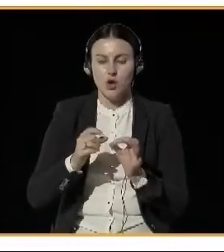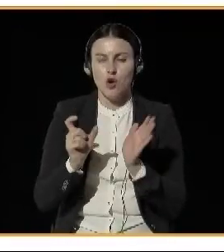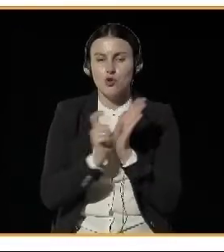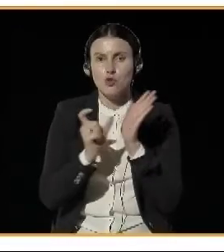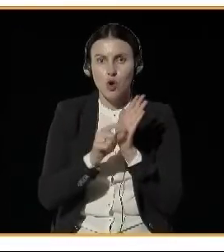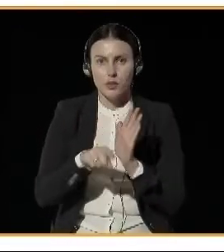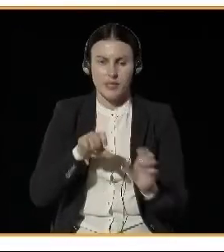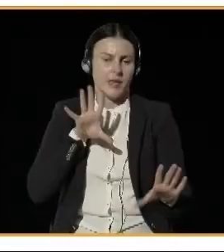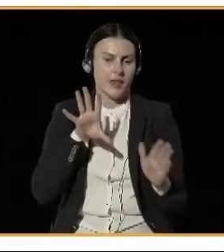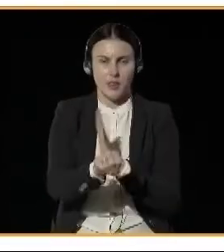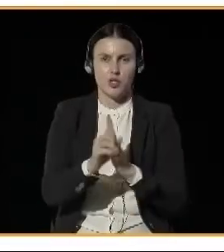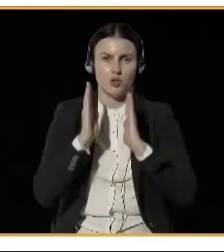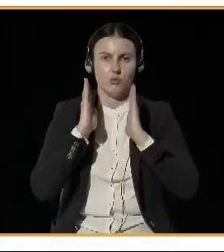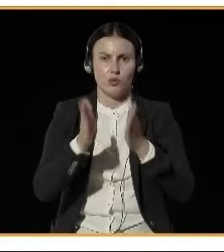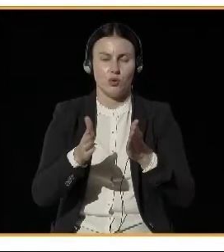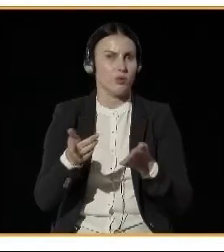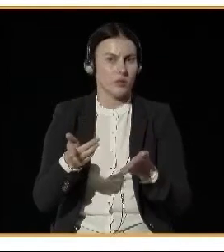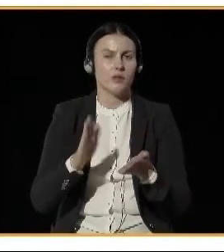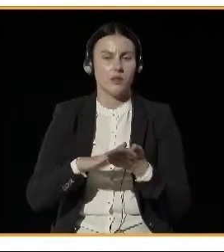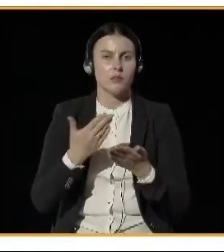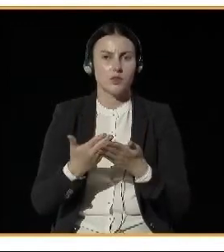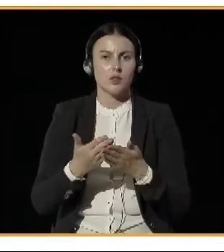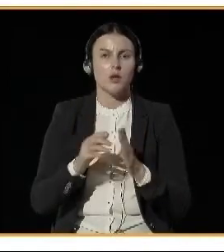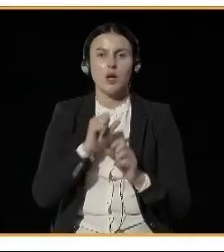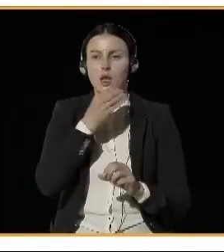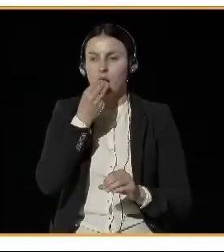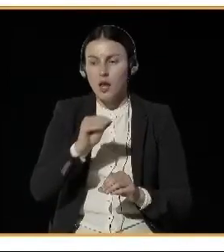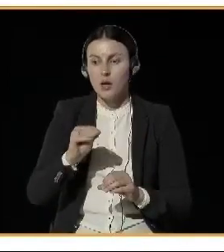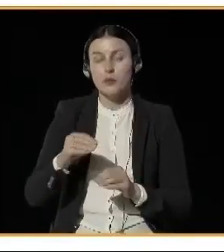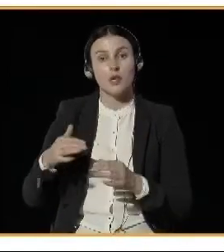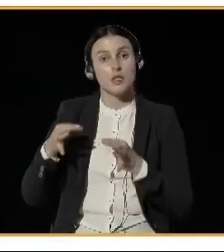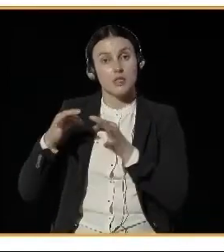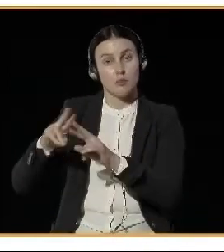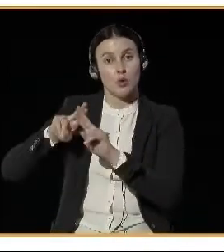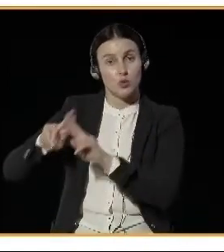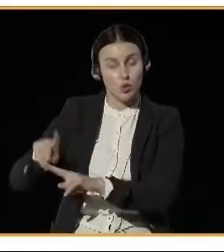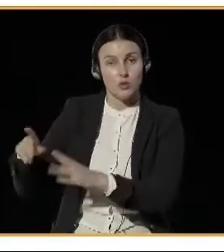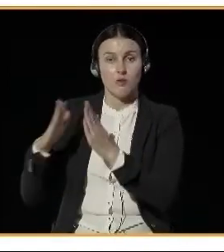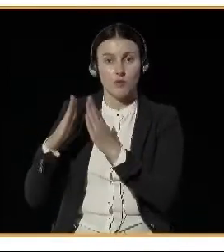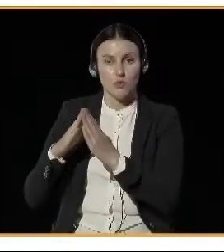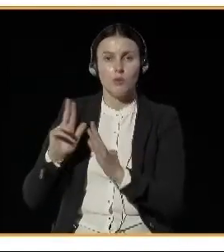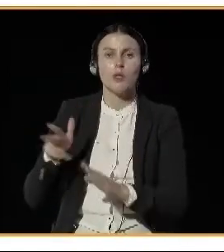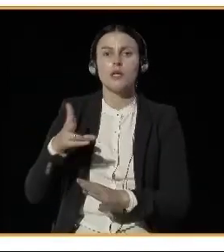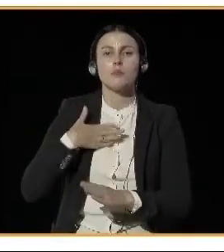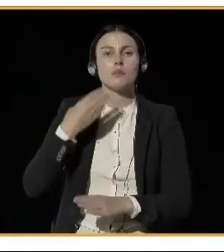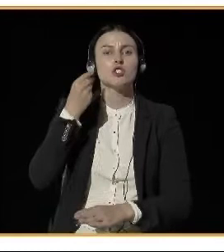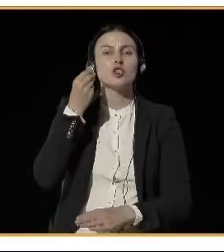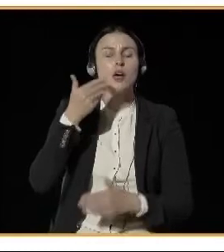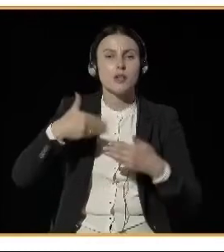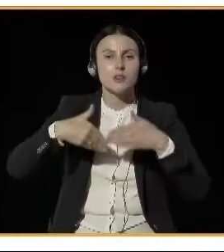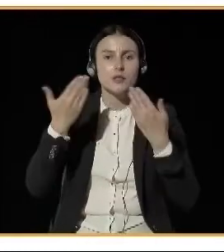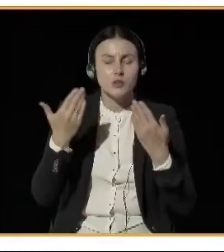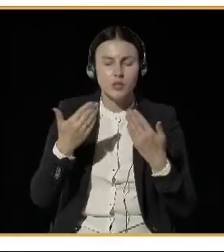the car on grey days. And the next one is for the studded tires. It says studded tires are